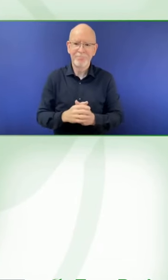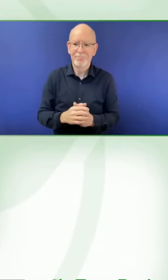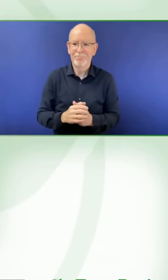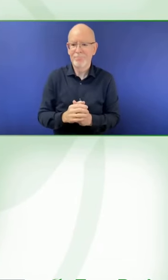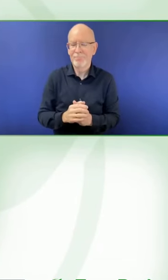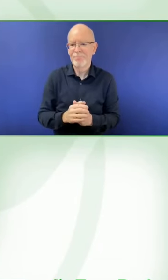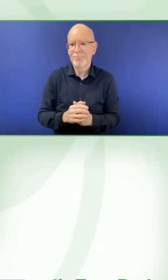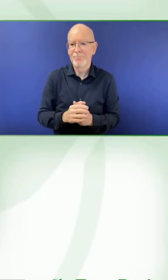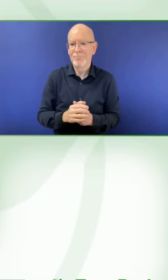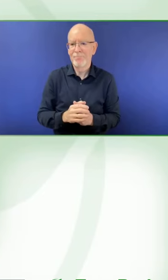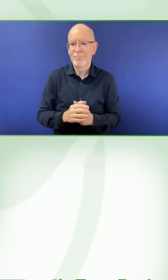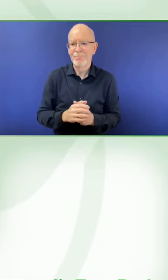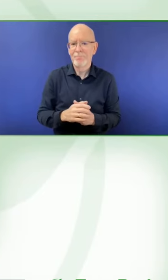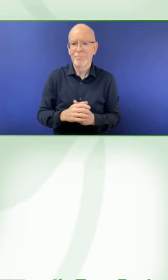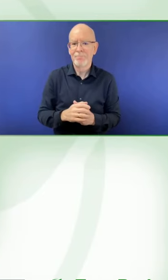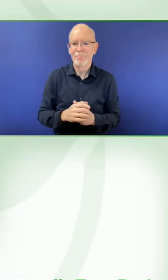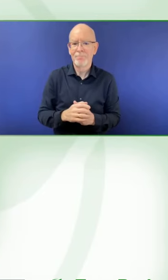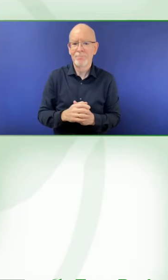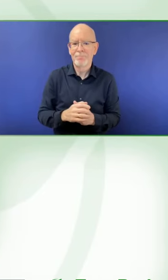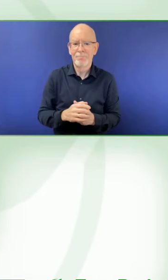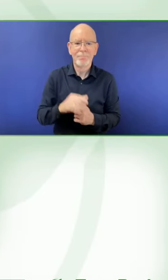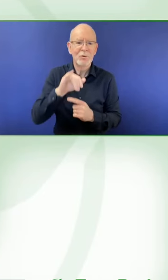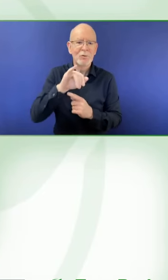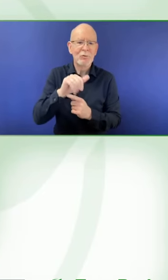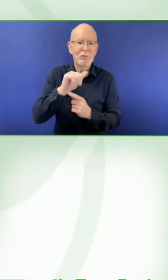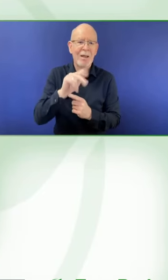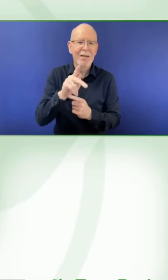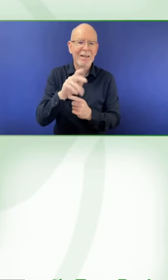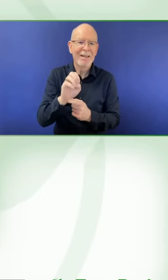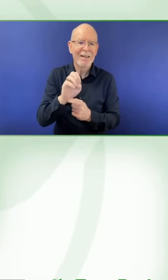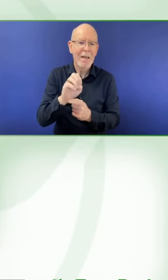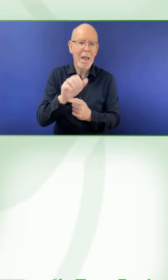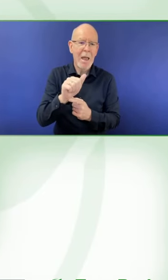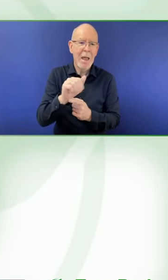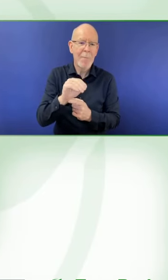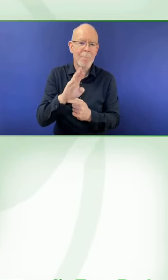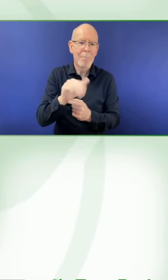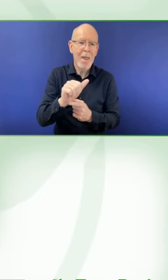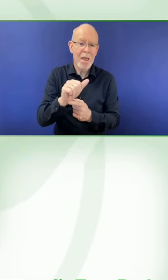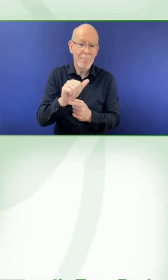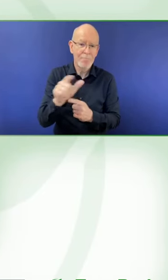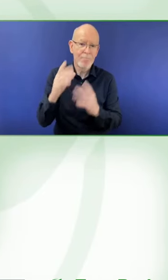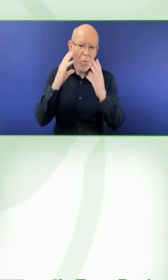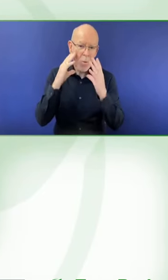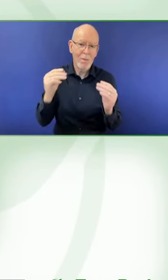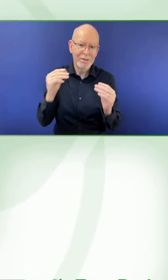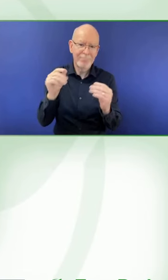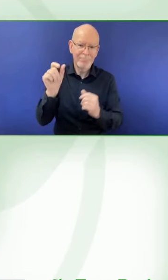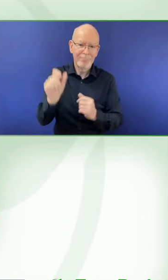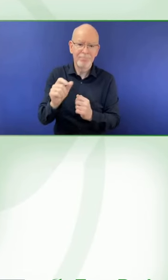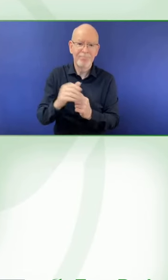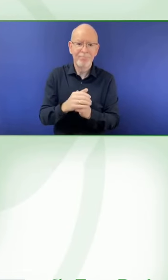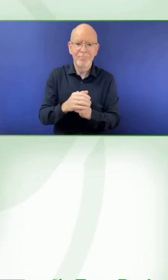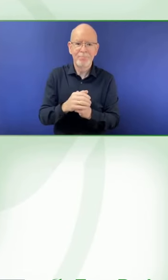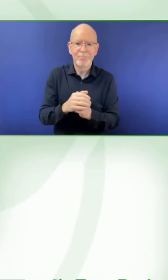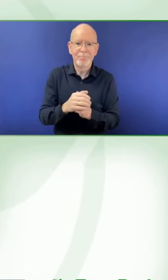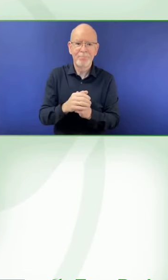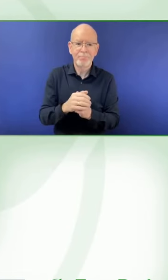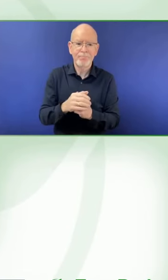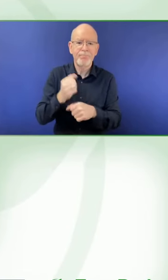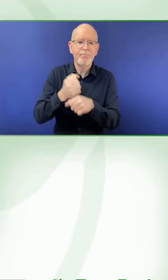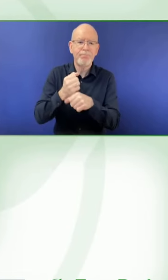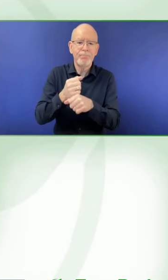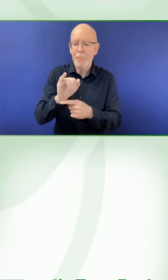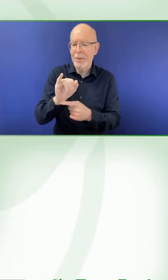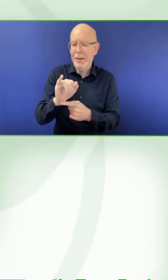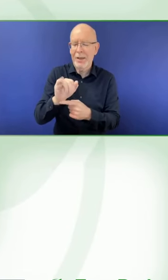Hello everyone, my name is Jake Abma. I'm from the ING Bank in the Netherlands. Let us go